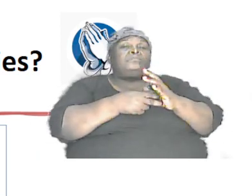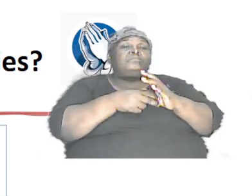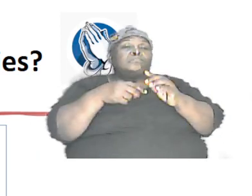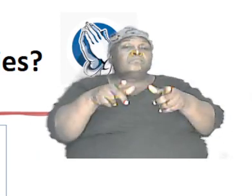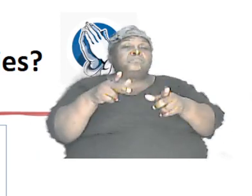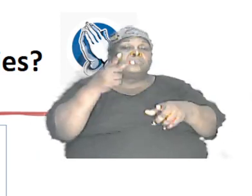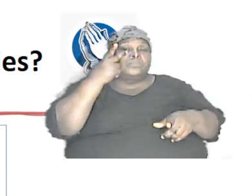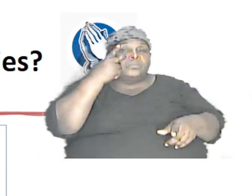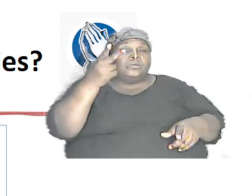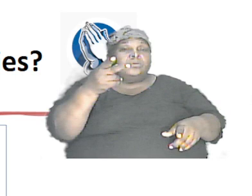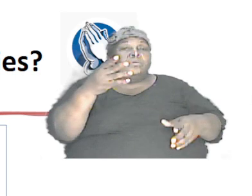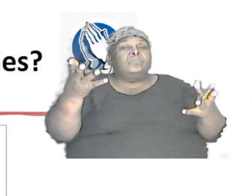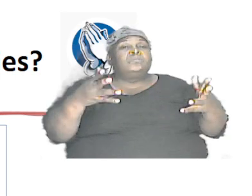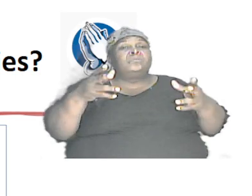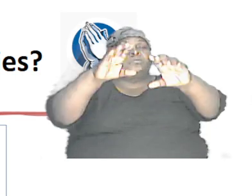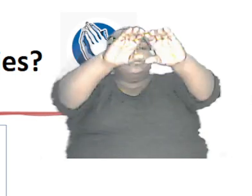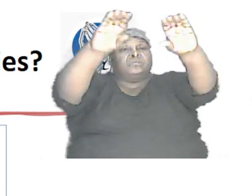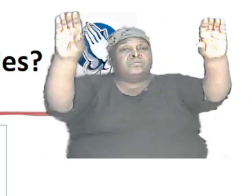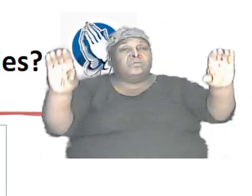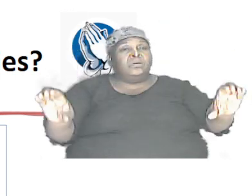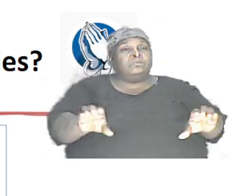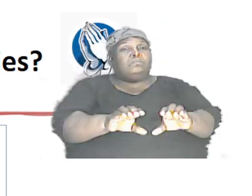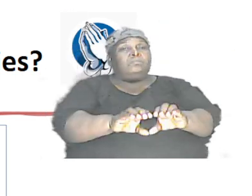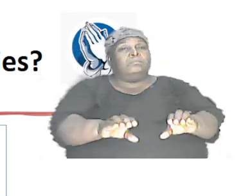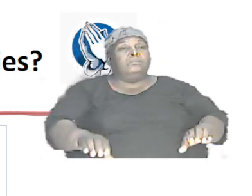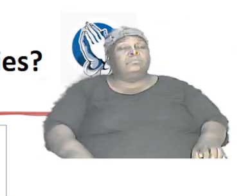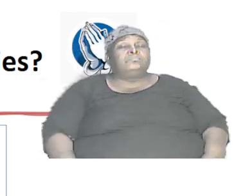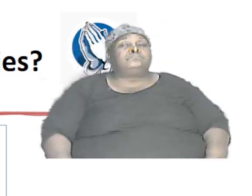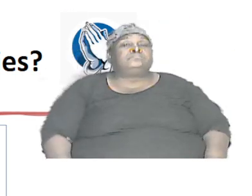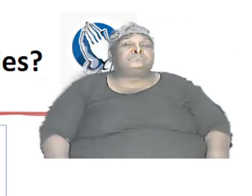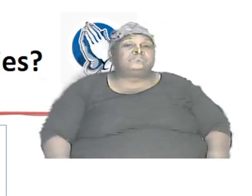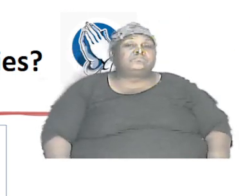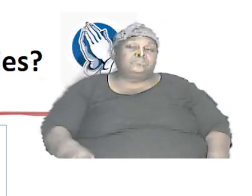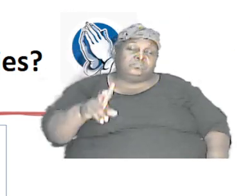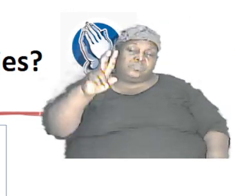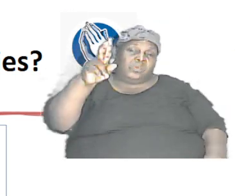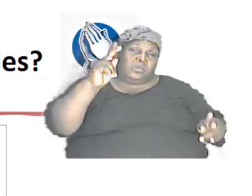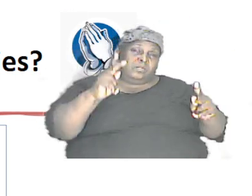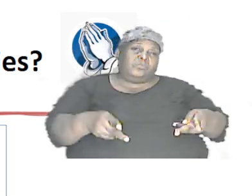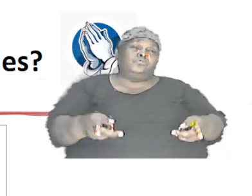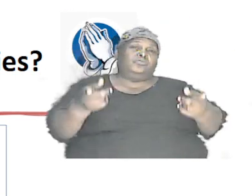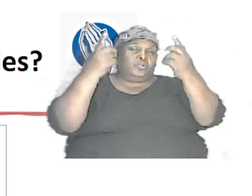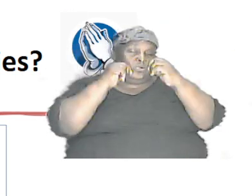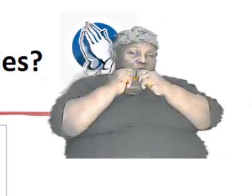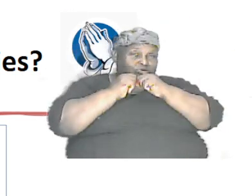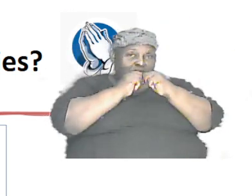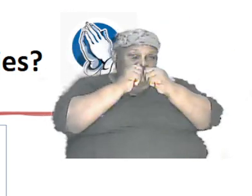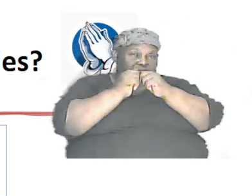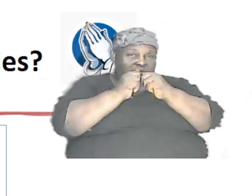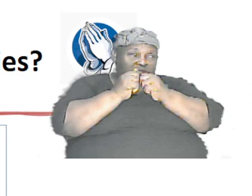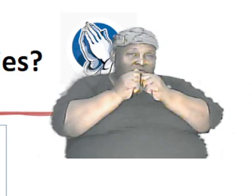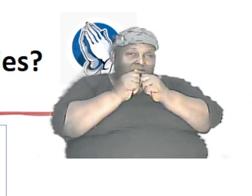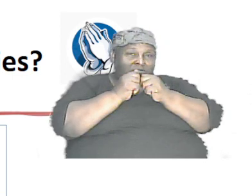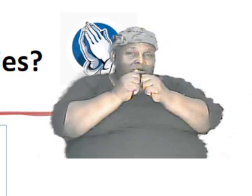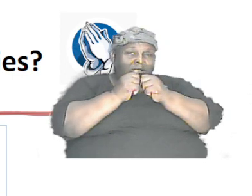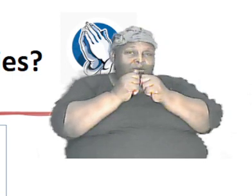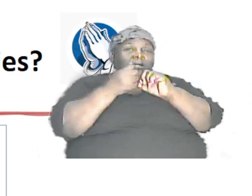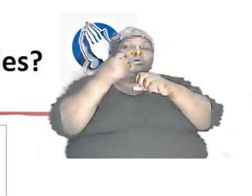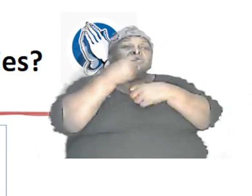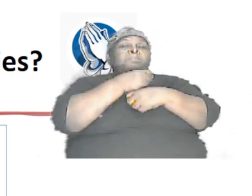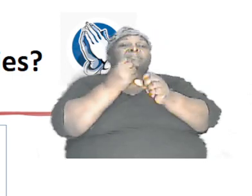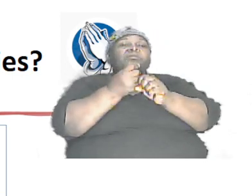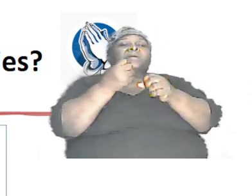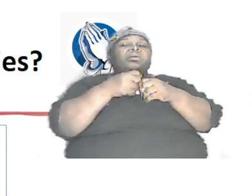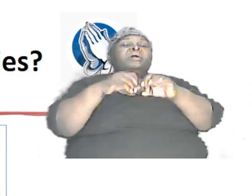at what we have here and let us assume that two persons are coming together right to form